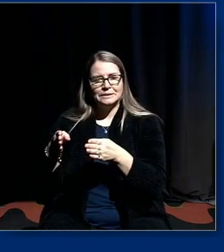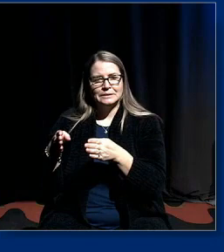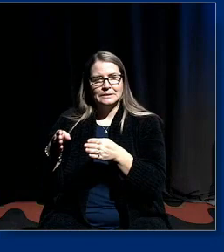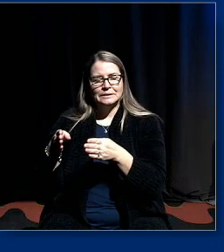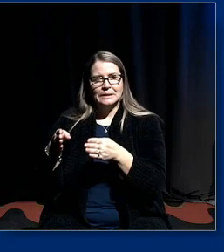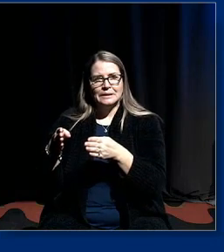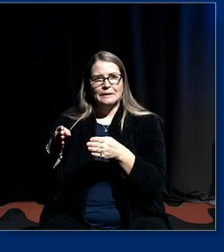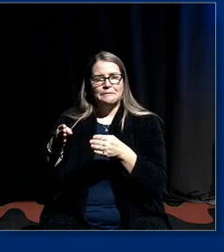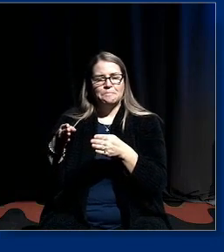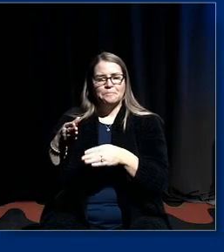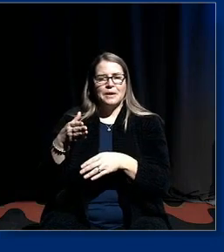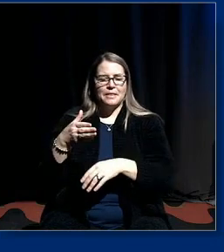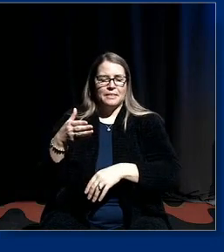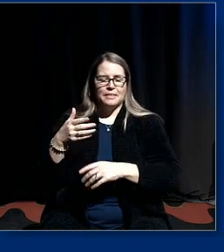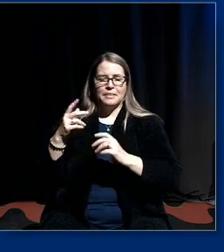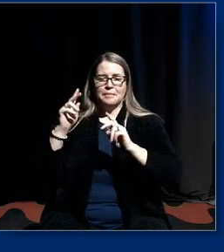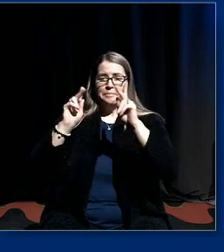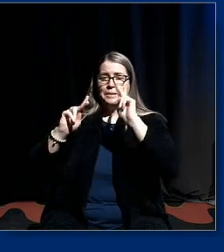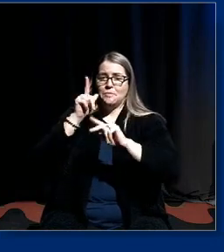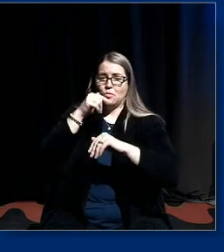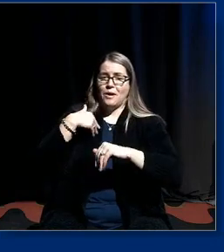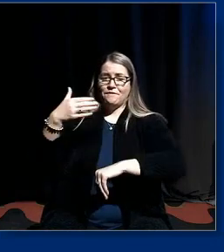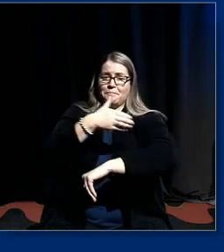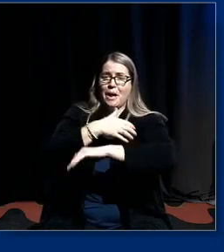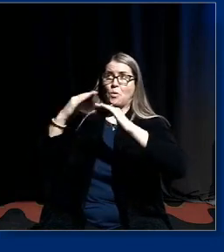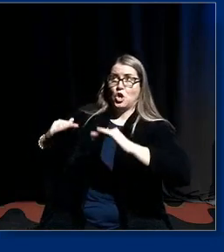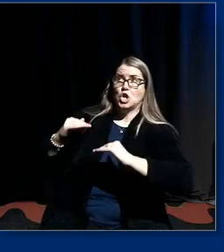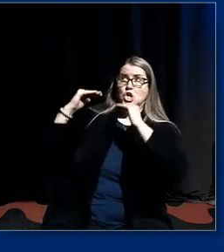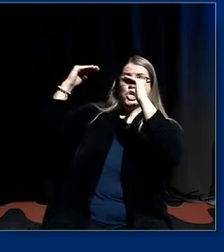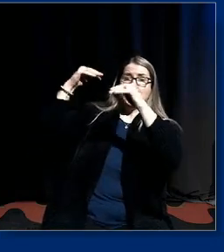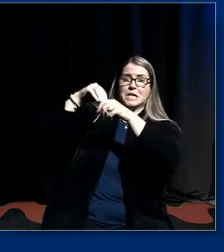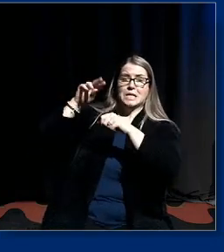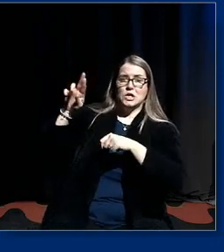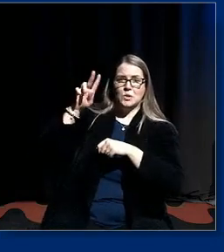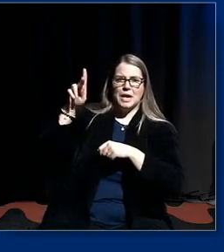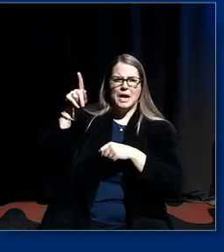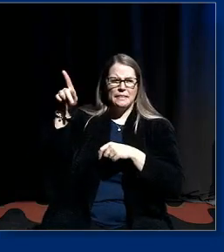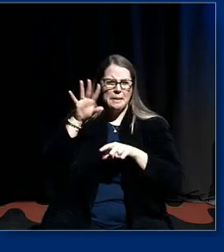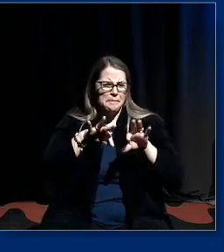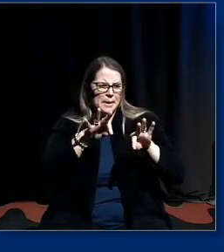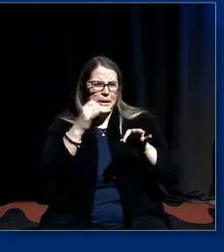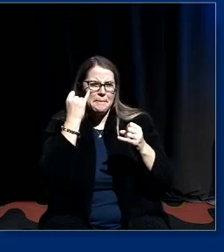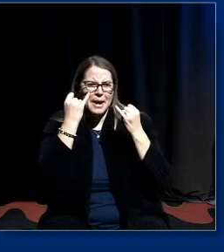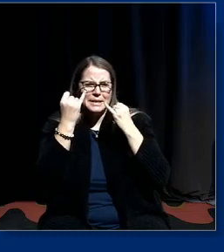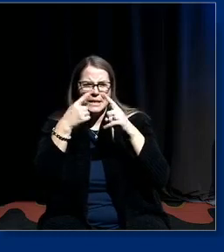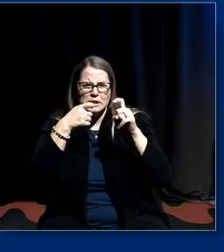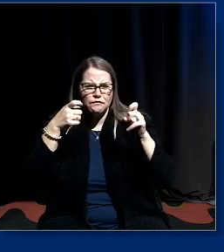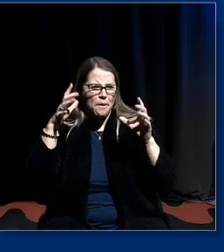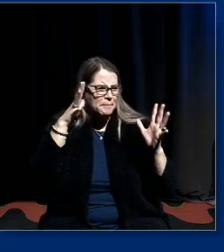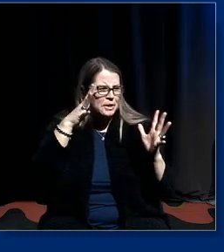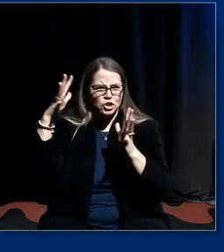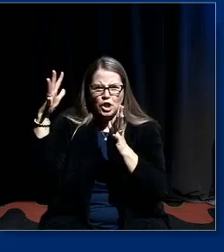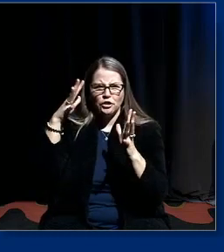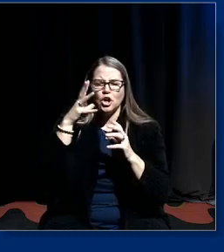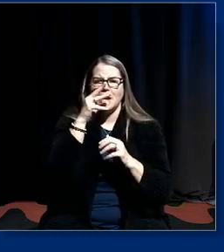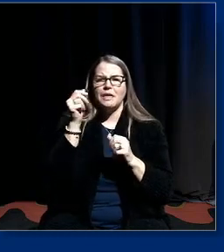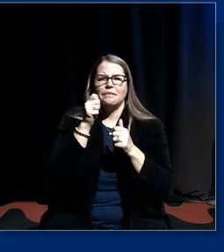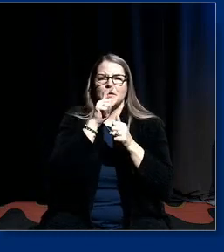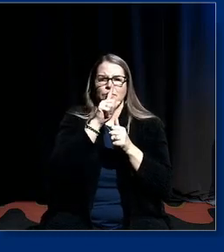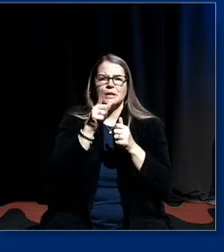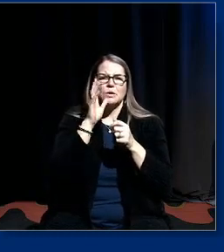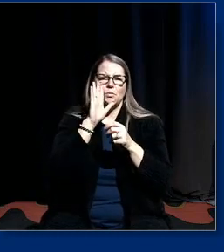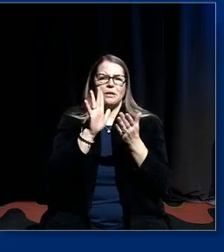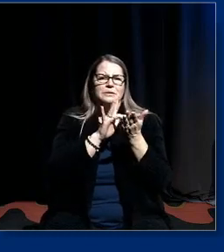the powers that be on either side of the atlantic are constantly picking up ideas from each other and transposing those arguments